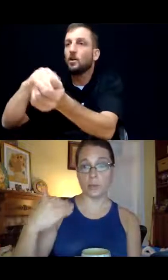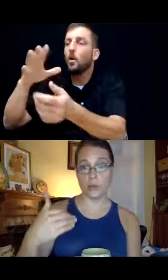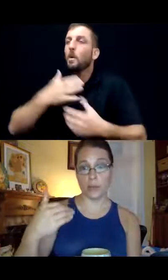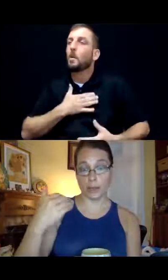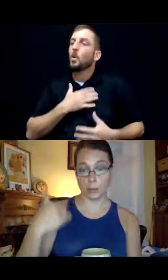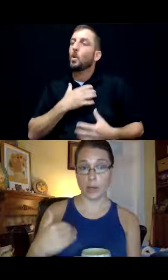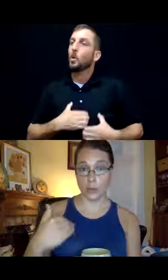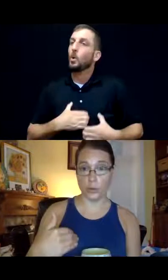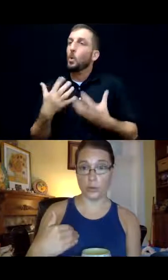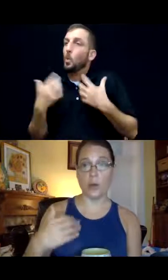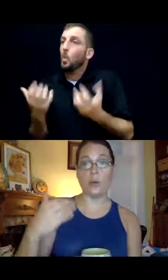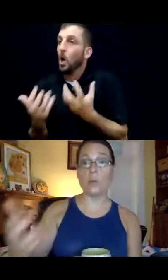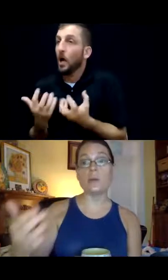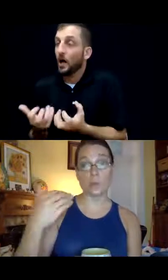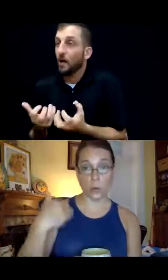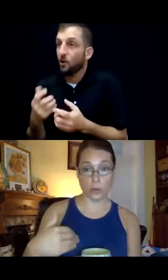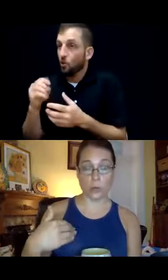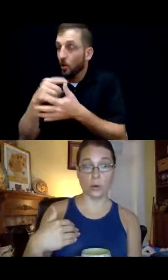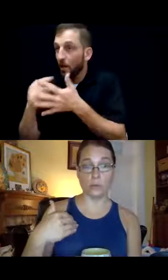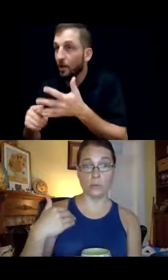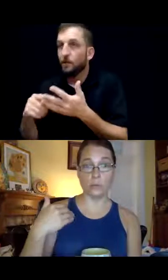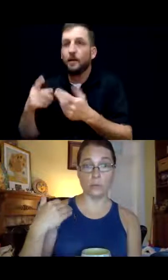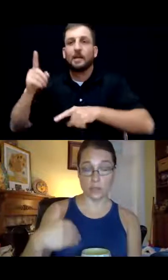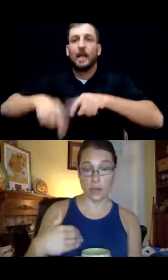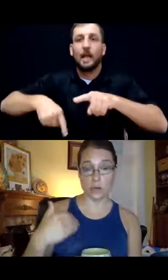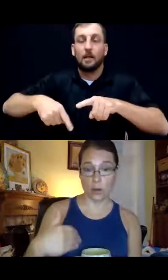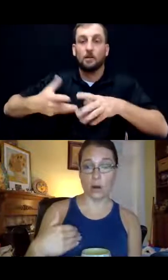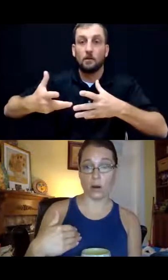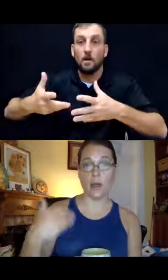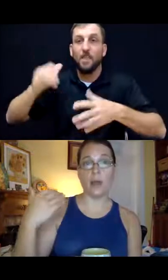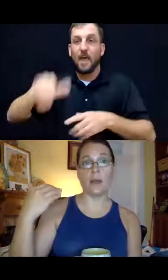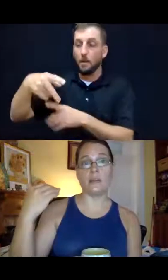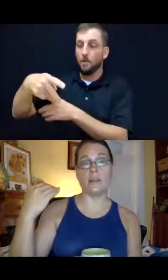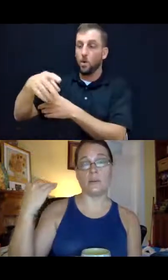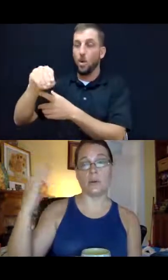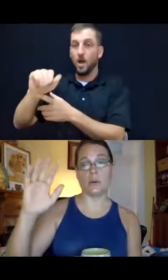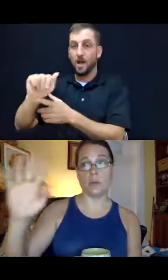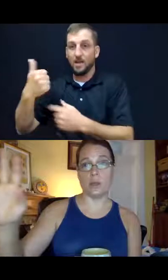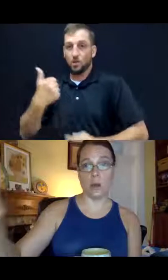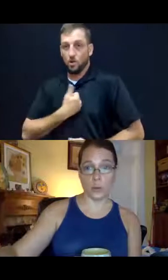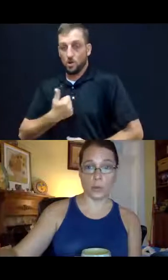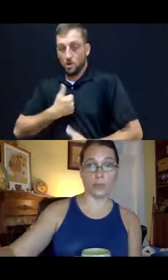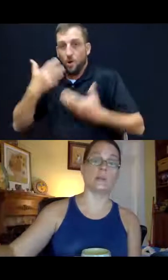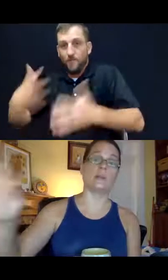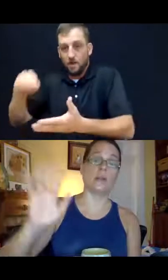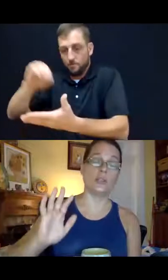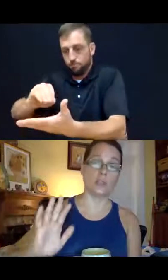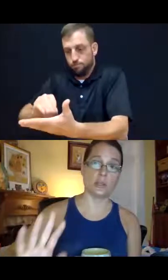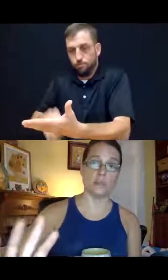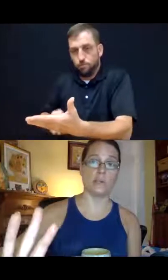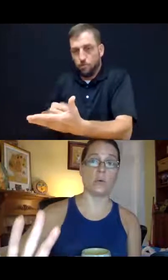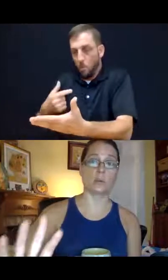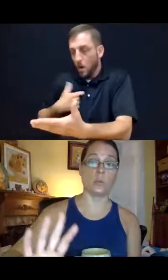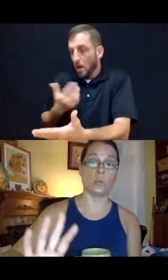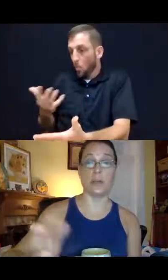has been created by you with what your desires are and therefore the other person can just